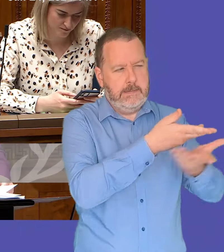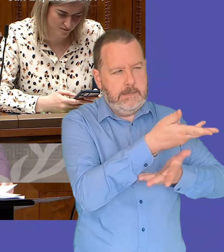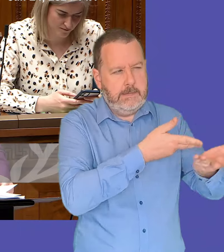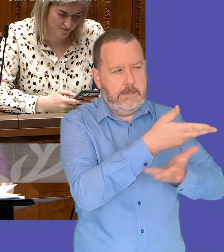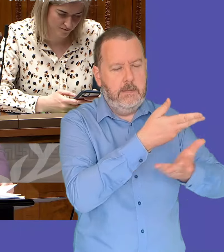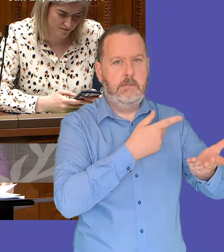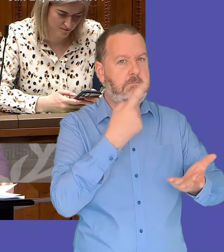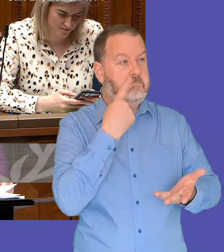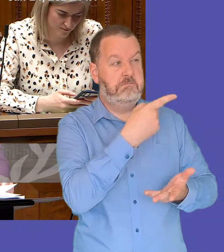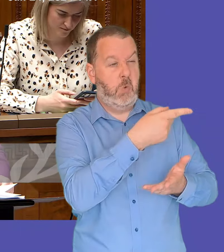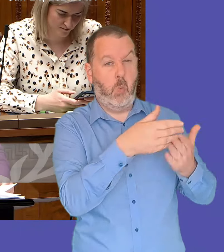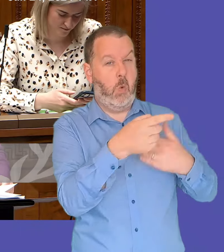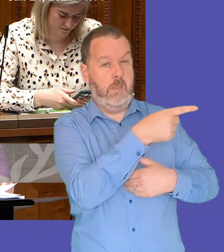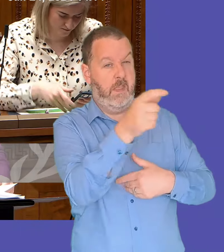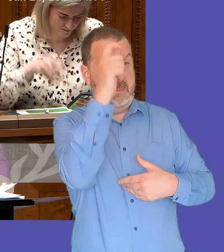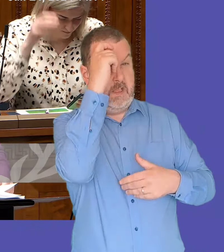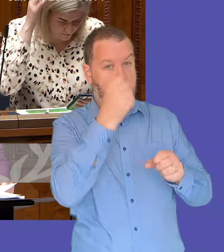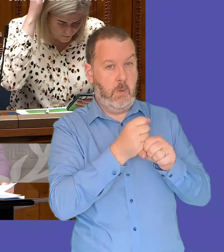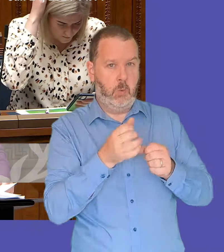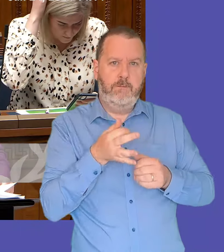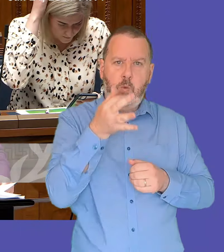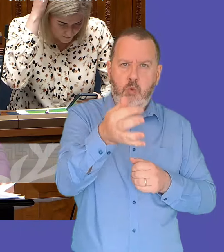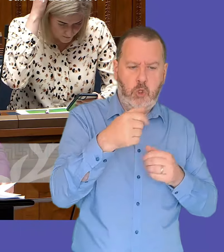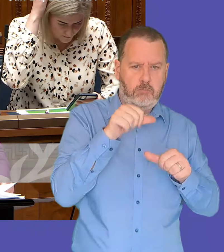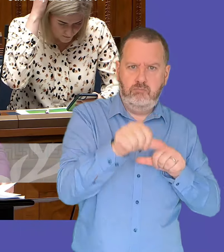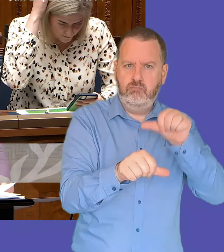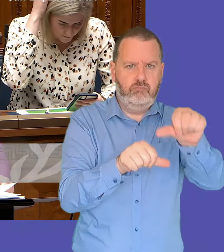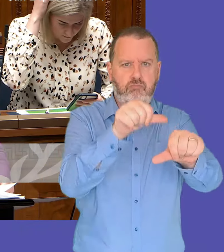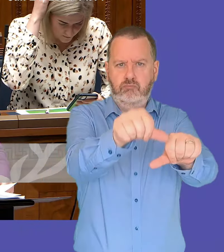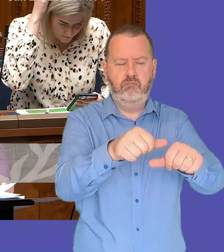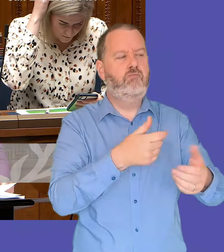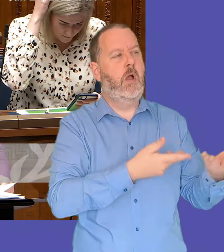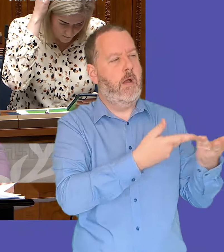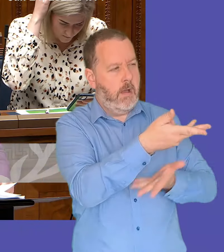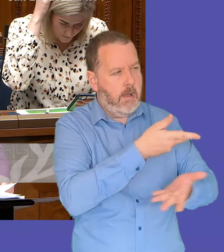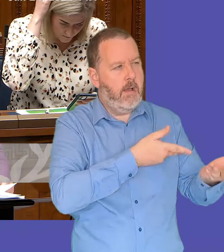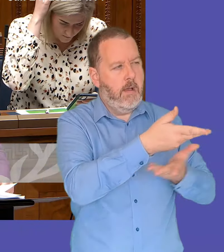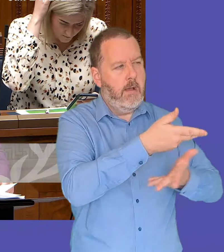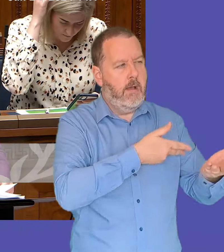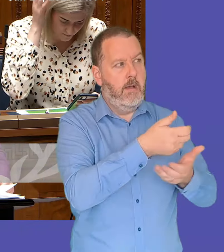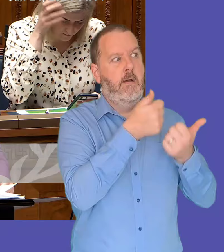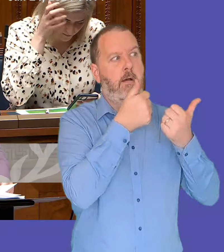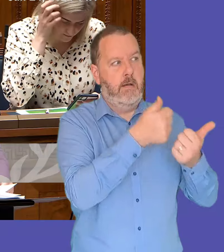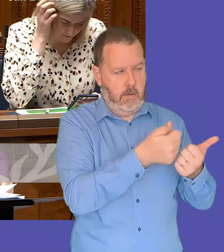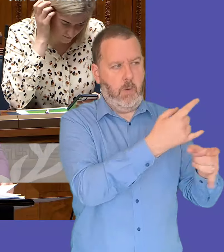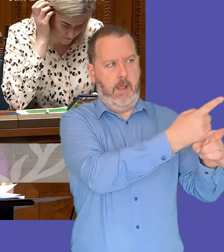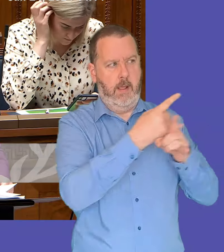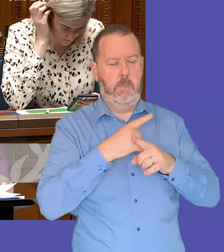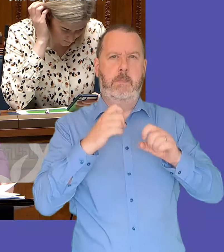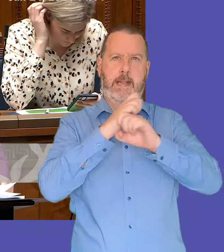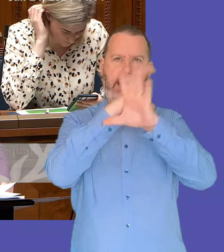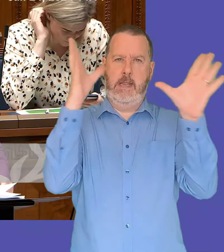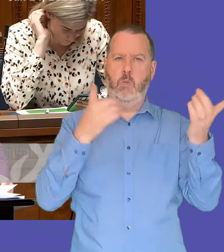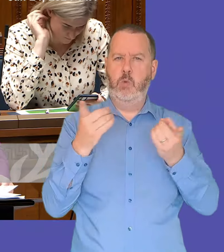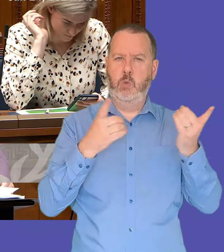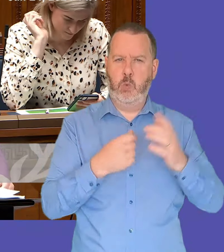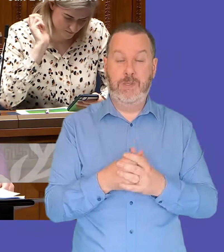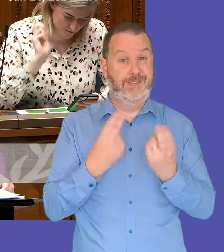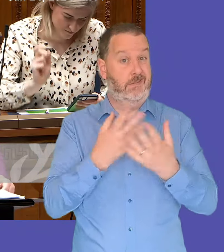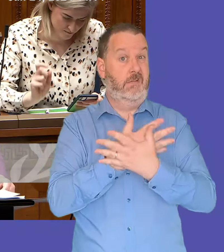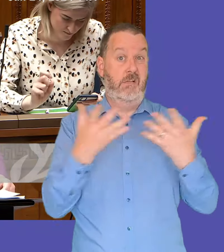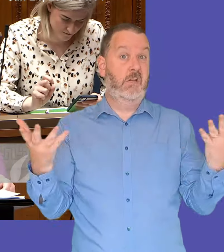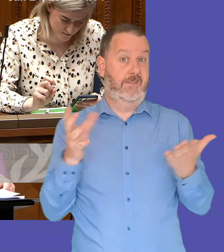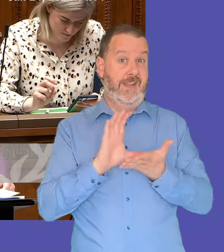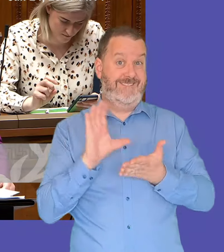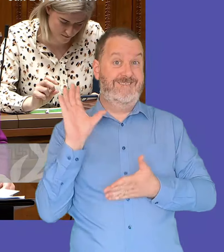hear their thoughts on the development of a roadmap for the site and that's going to inform um how we proceed the scale of the investment will be